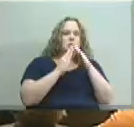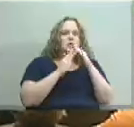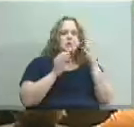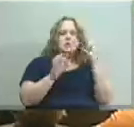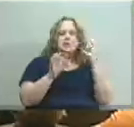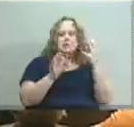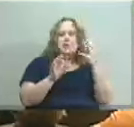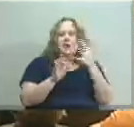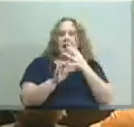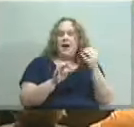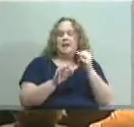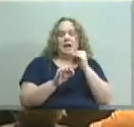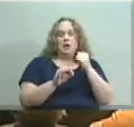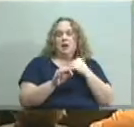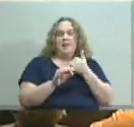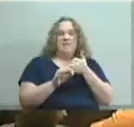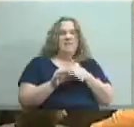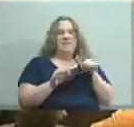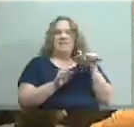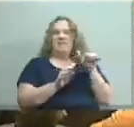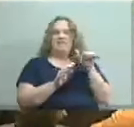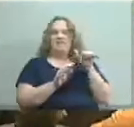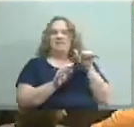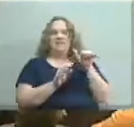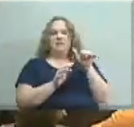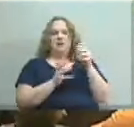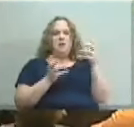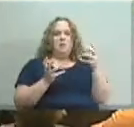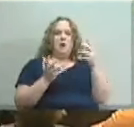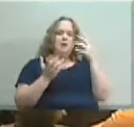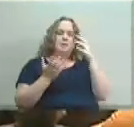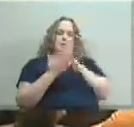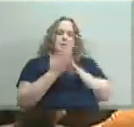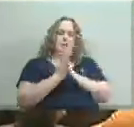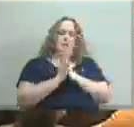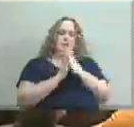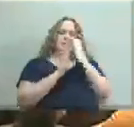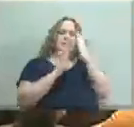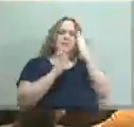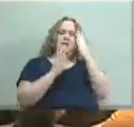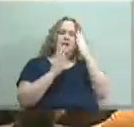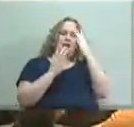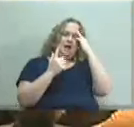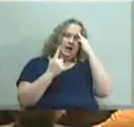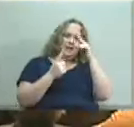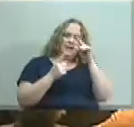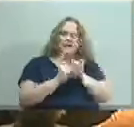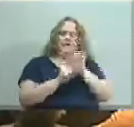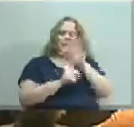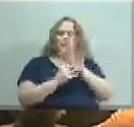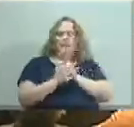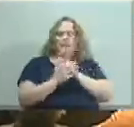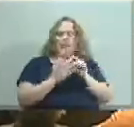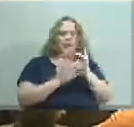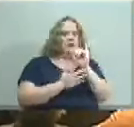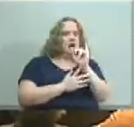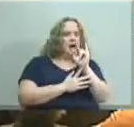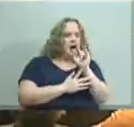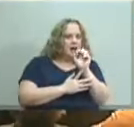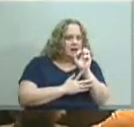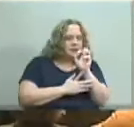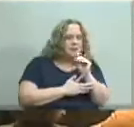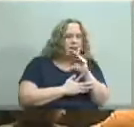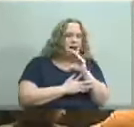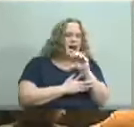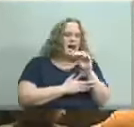this and because i don't have any say so as to what becomes a consent calendar item or what doesn't become a consent calendar item i think